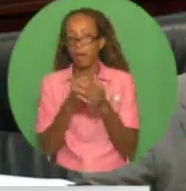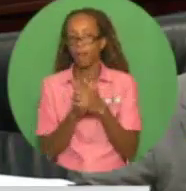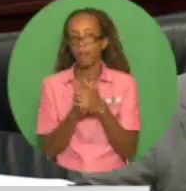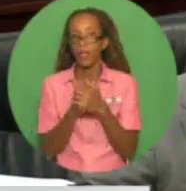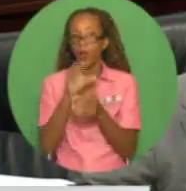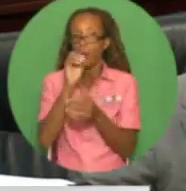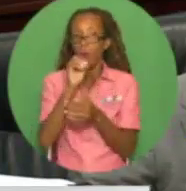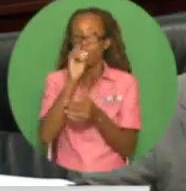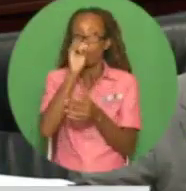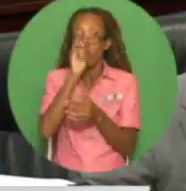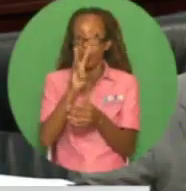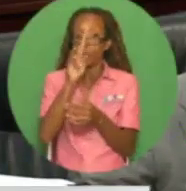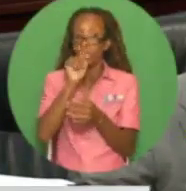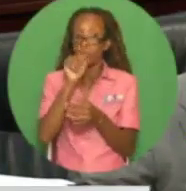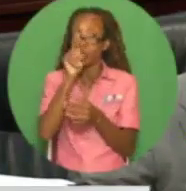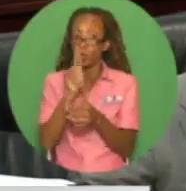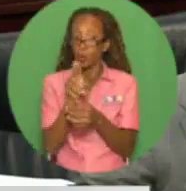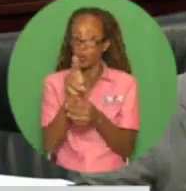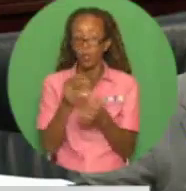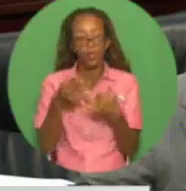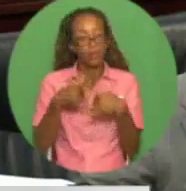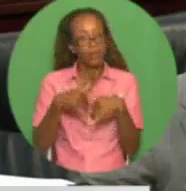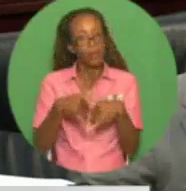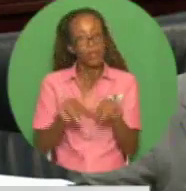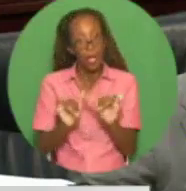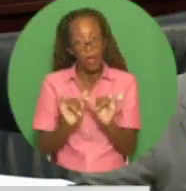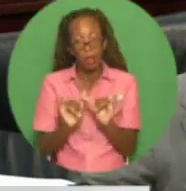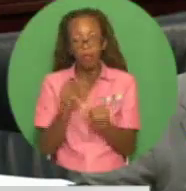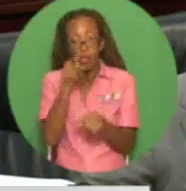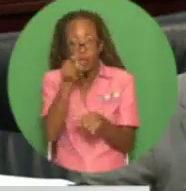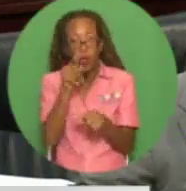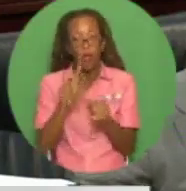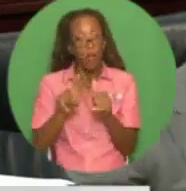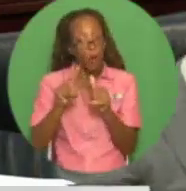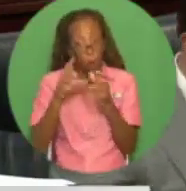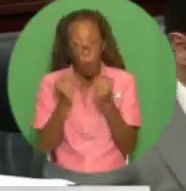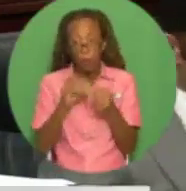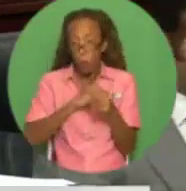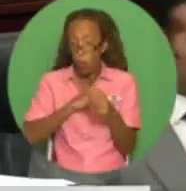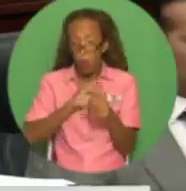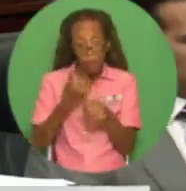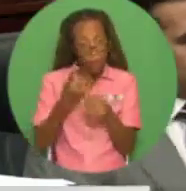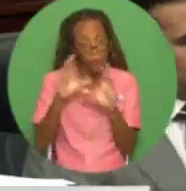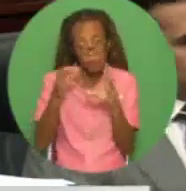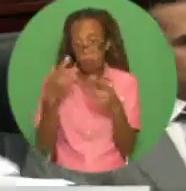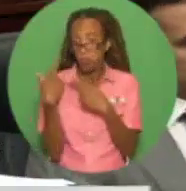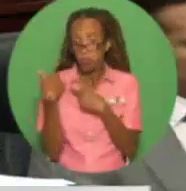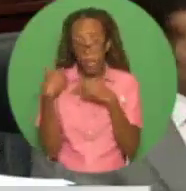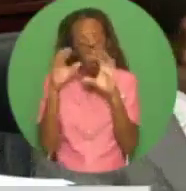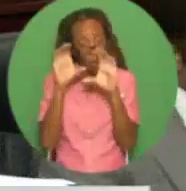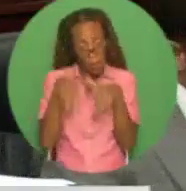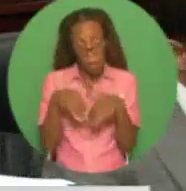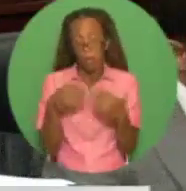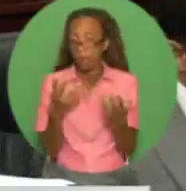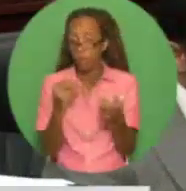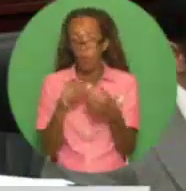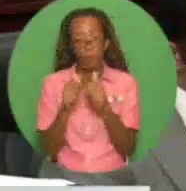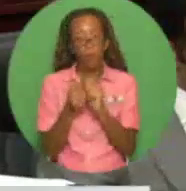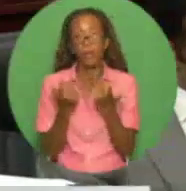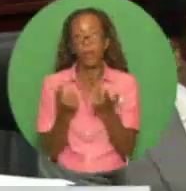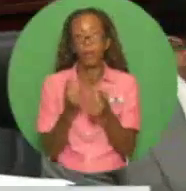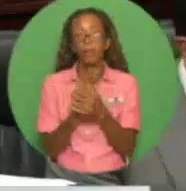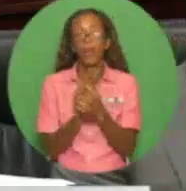oilfield workers trade union still has the first option to own and operate the refinery on the most favorable terms.